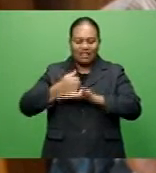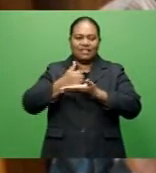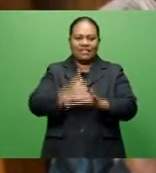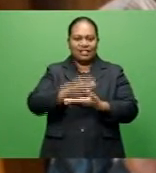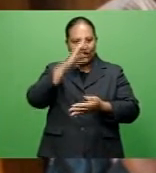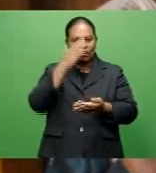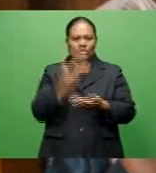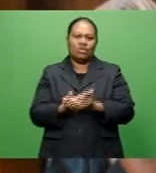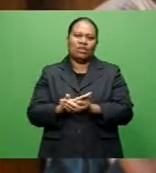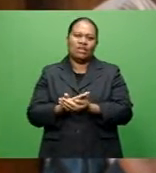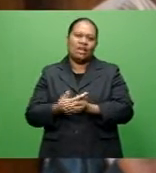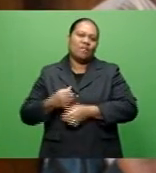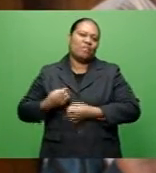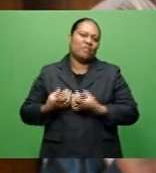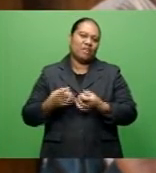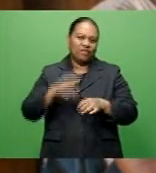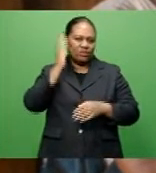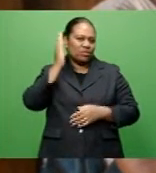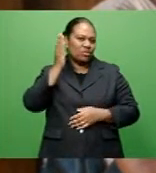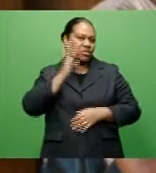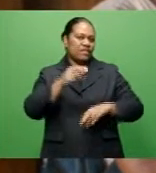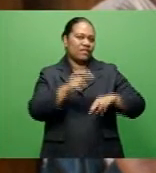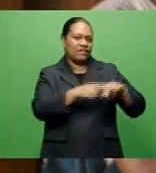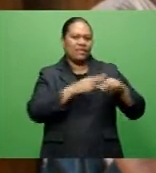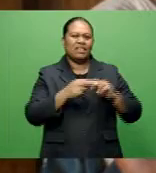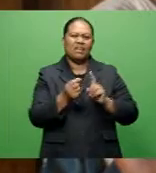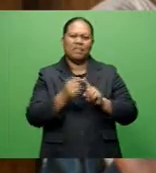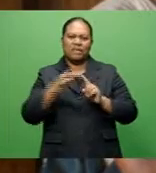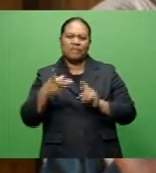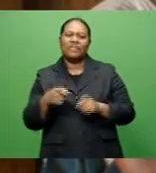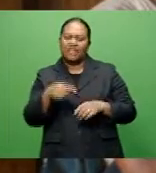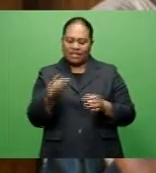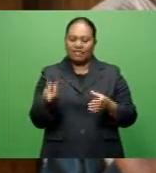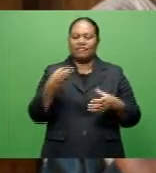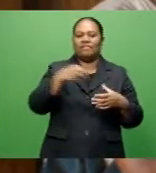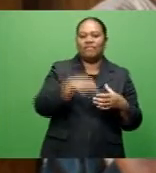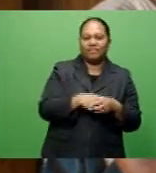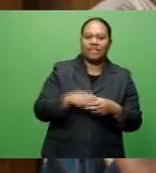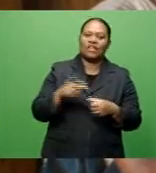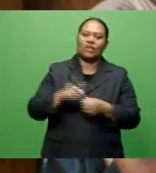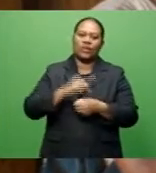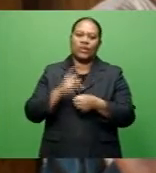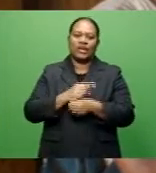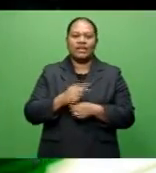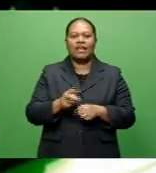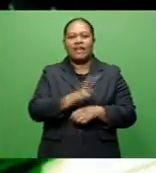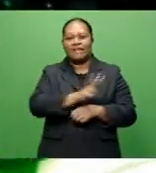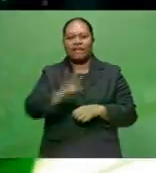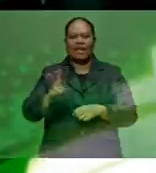preparation for school. The Fiji Pine Limited says this is part of creating value for the landowners.